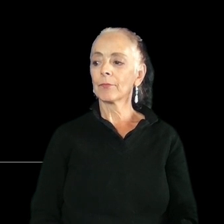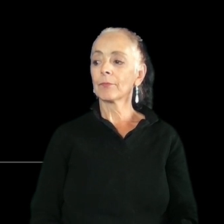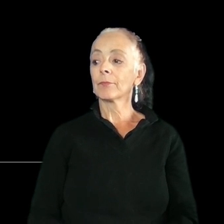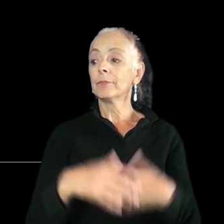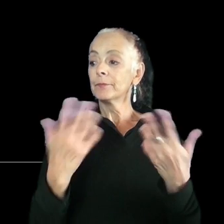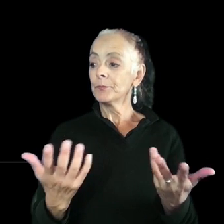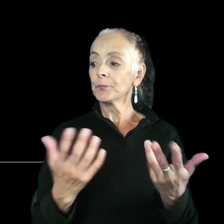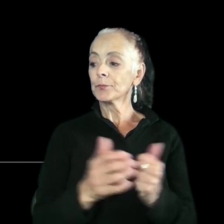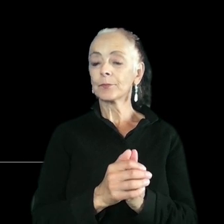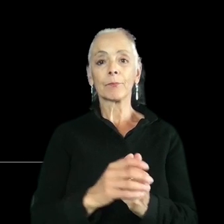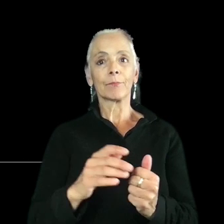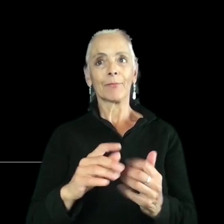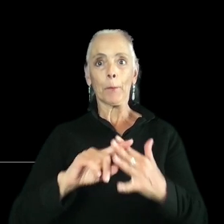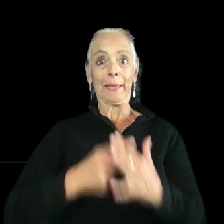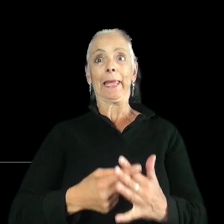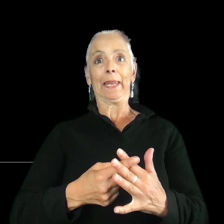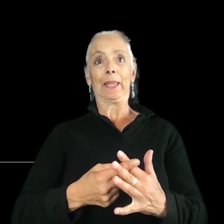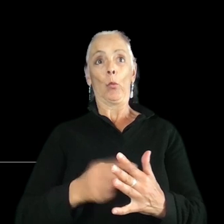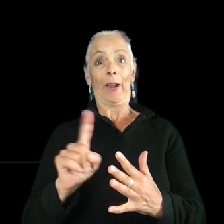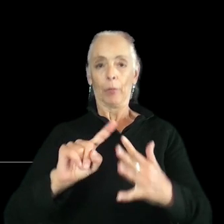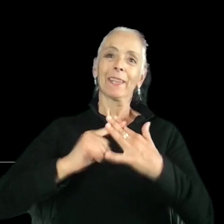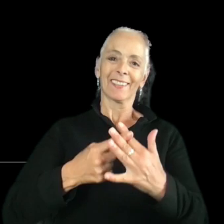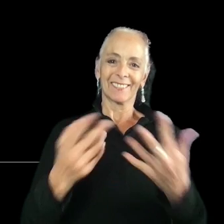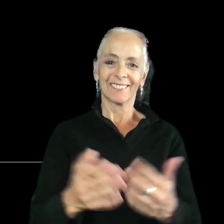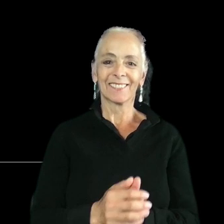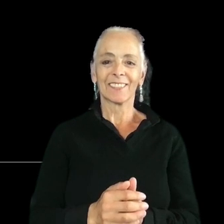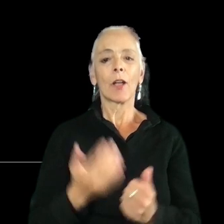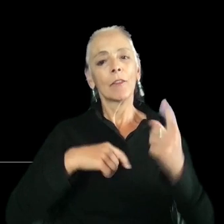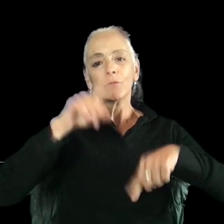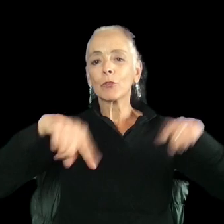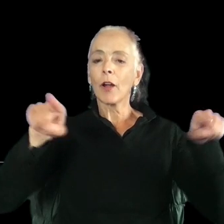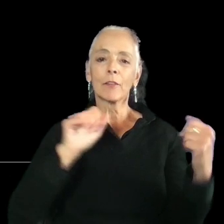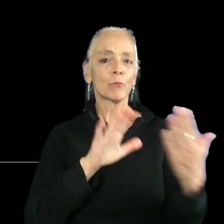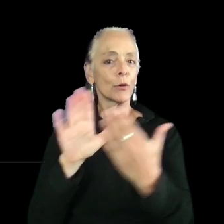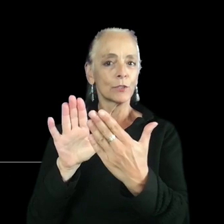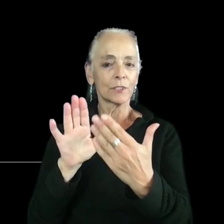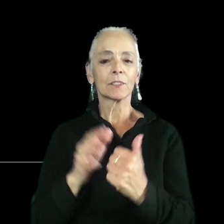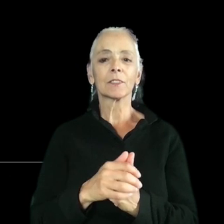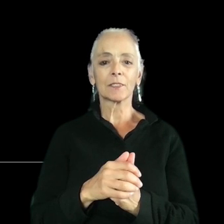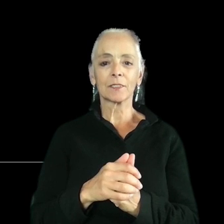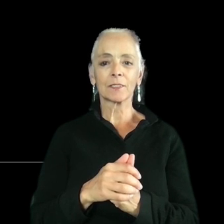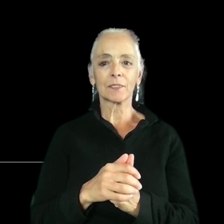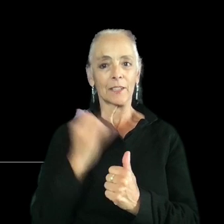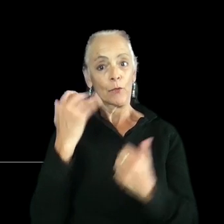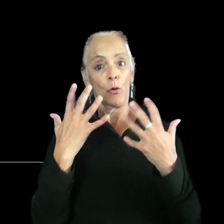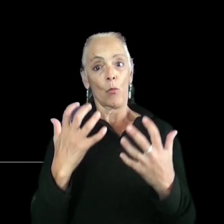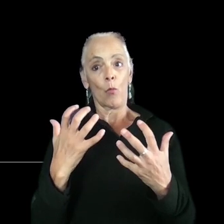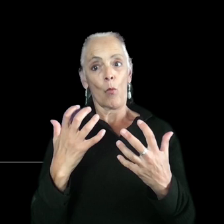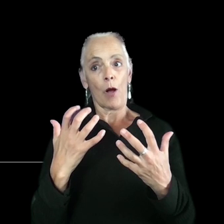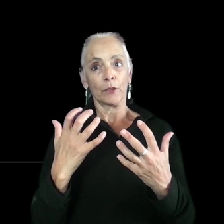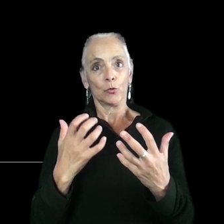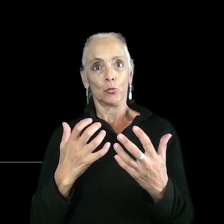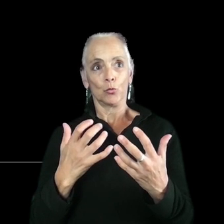So let's start at the beginning. There is a variety of different approaches when we want to induce fear,